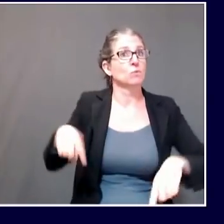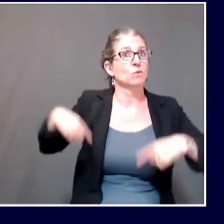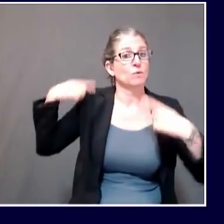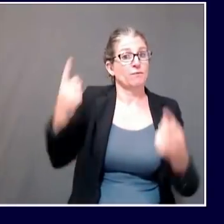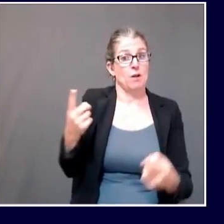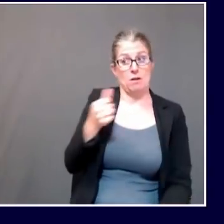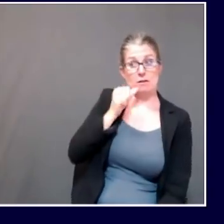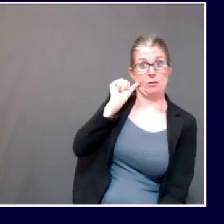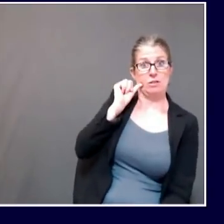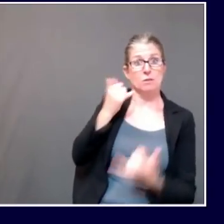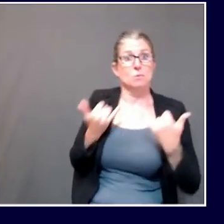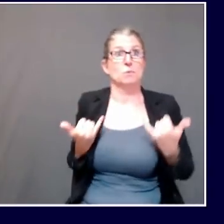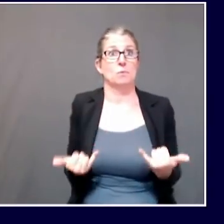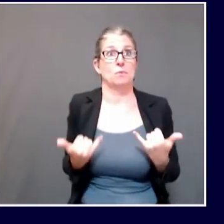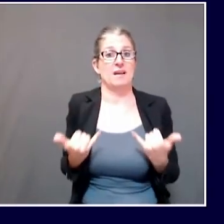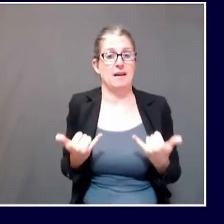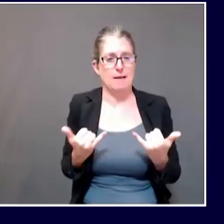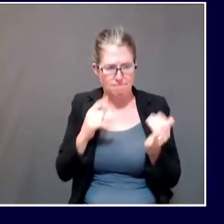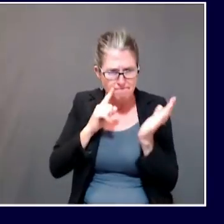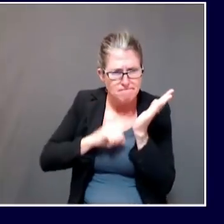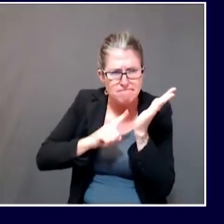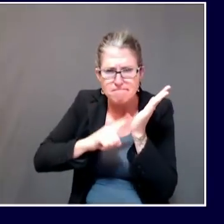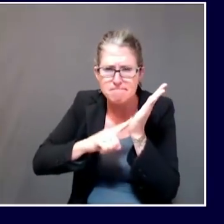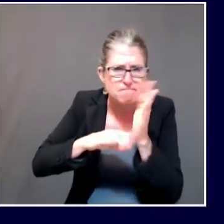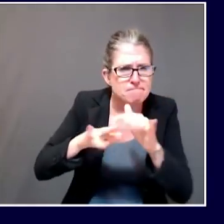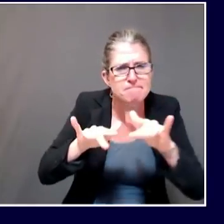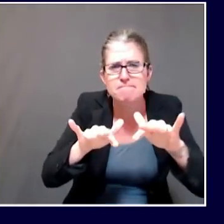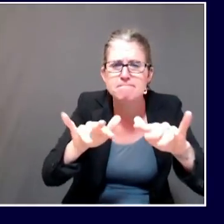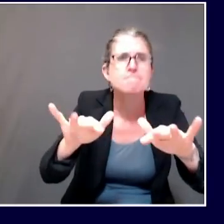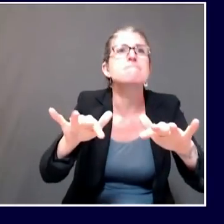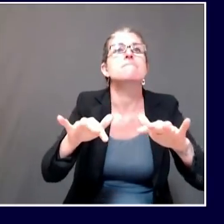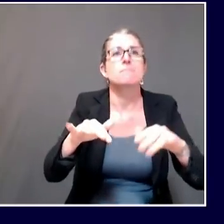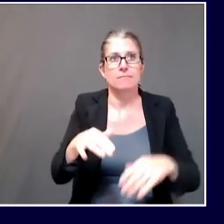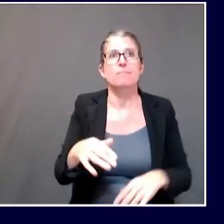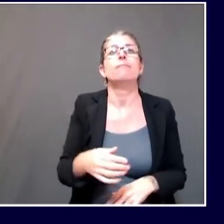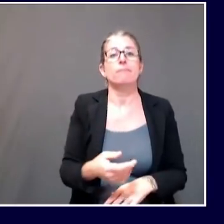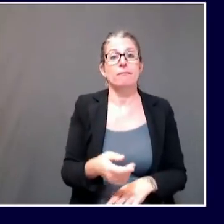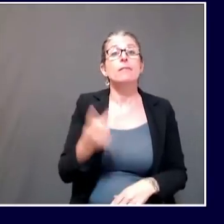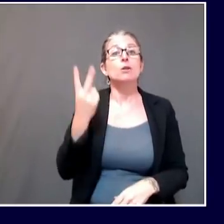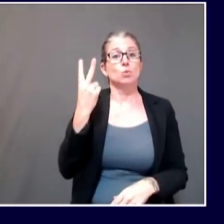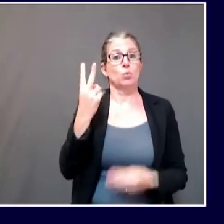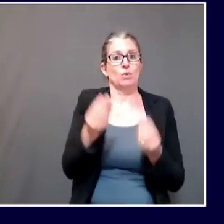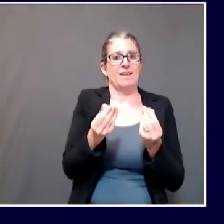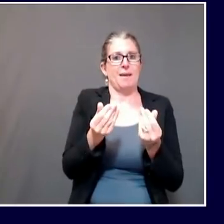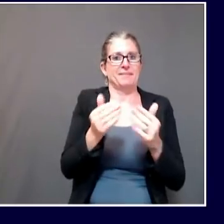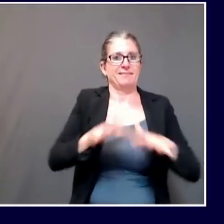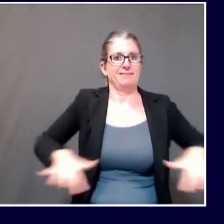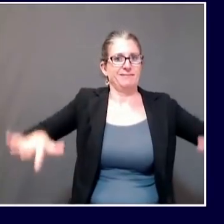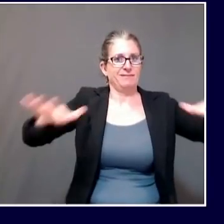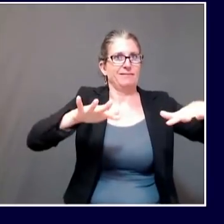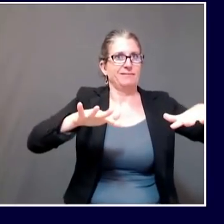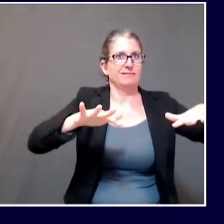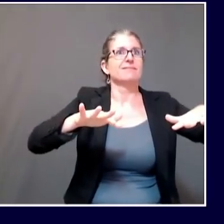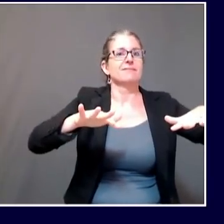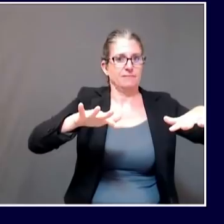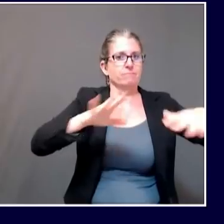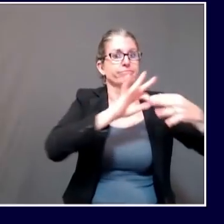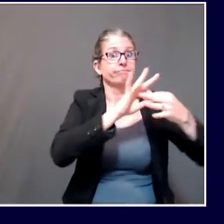epidemiological investigations on two college campuses associated with cases of COVID-19.